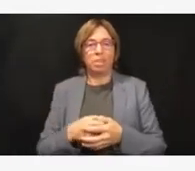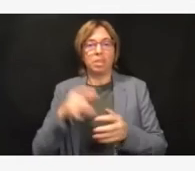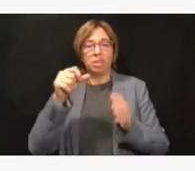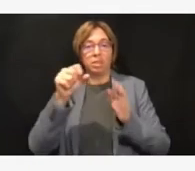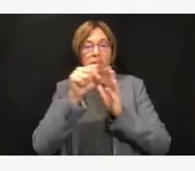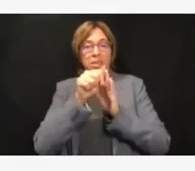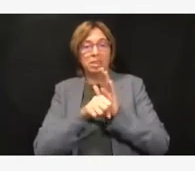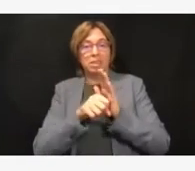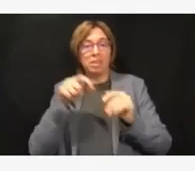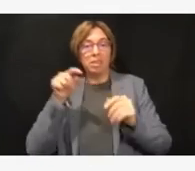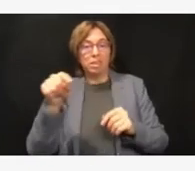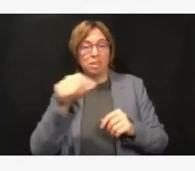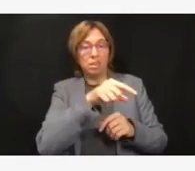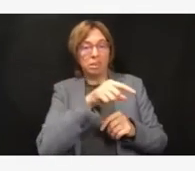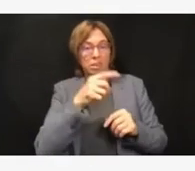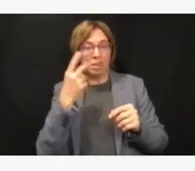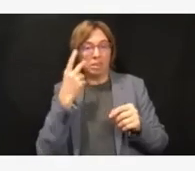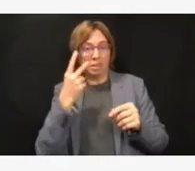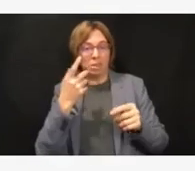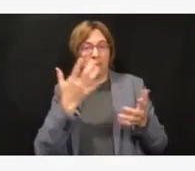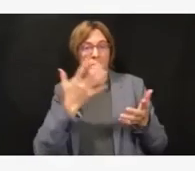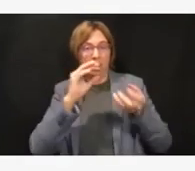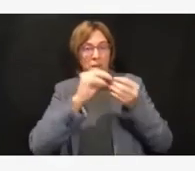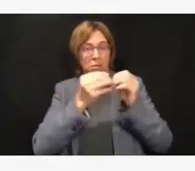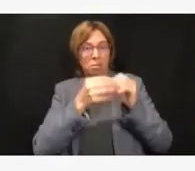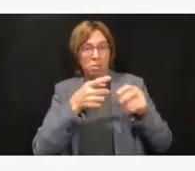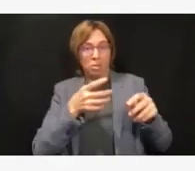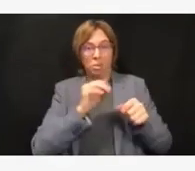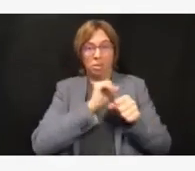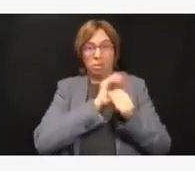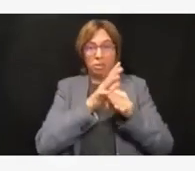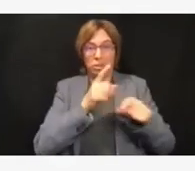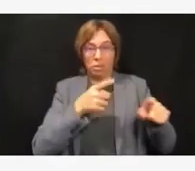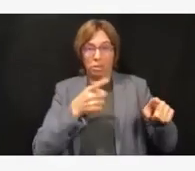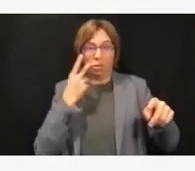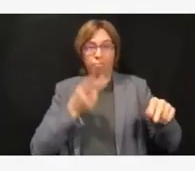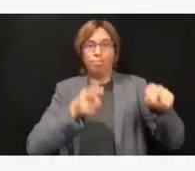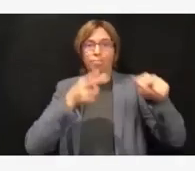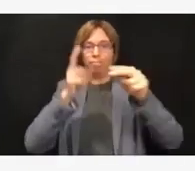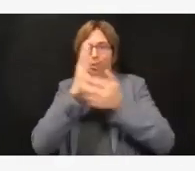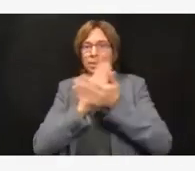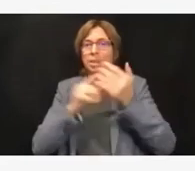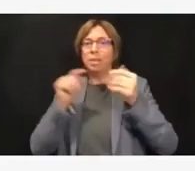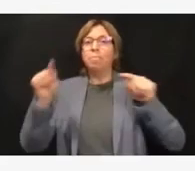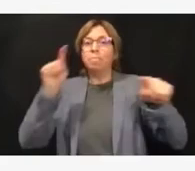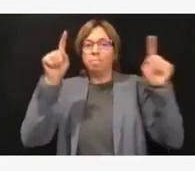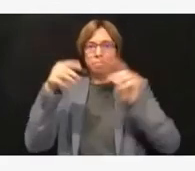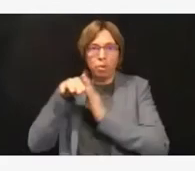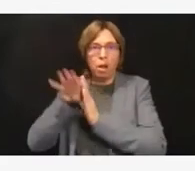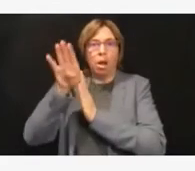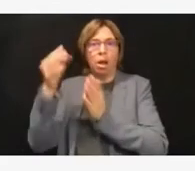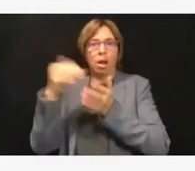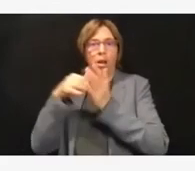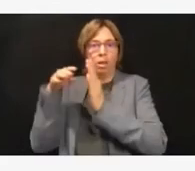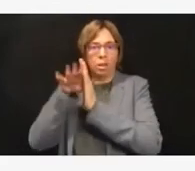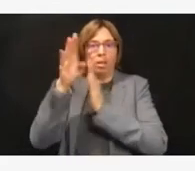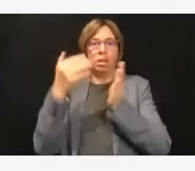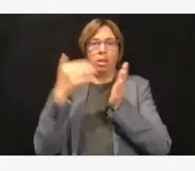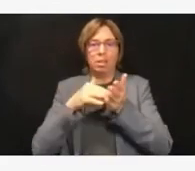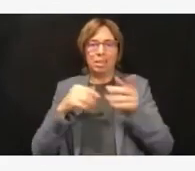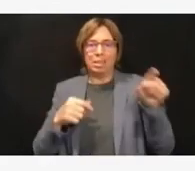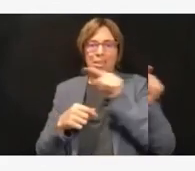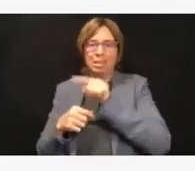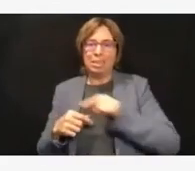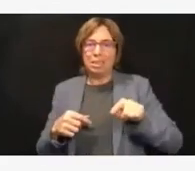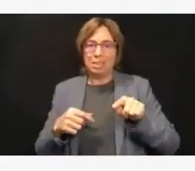again, which means it is important that we all continue to do our part to help out North Idaho to come out of crisis standards